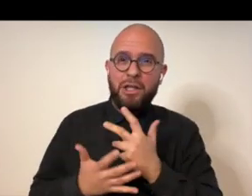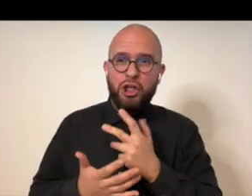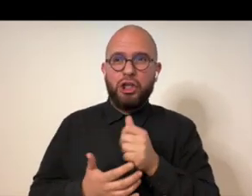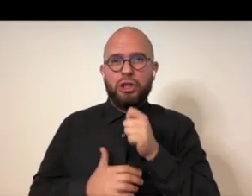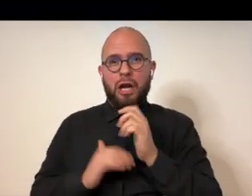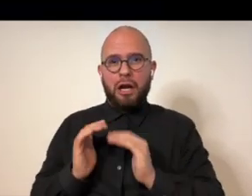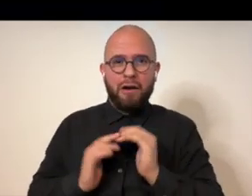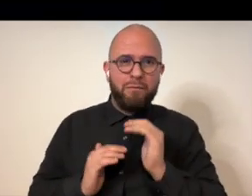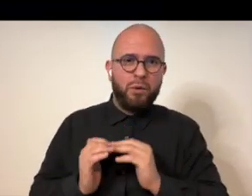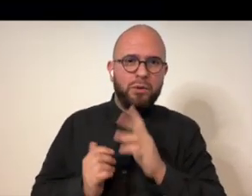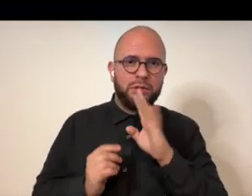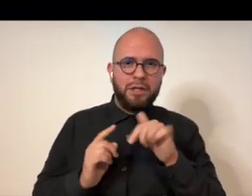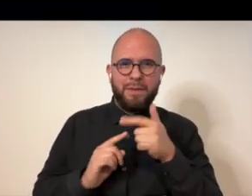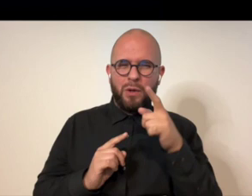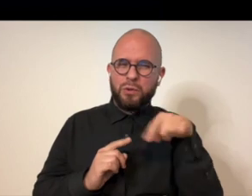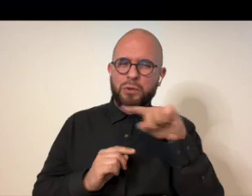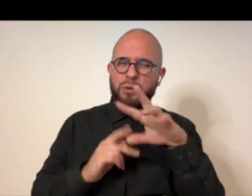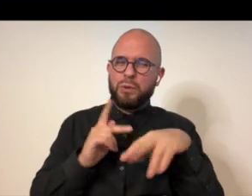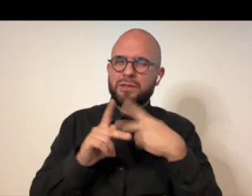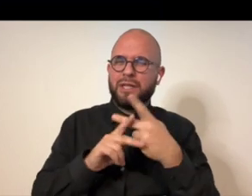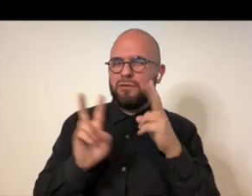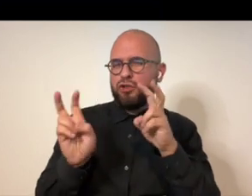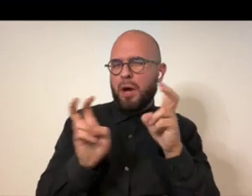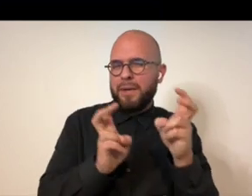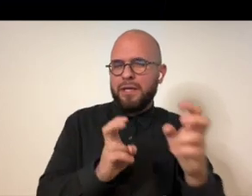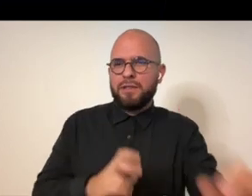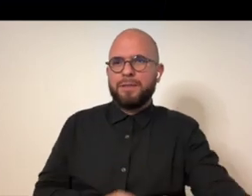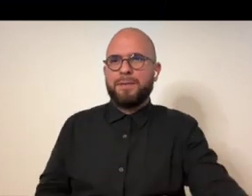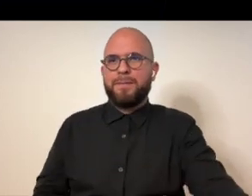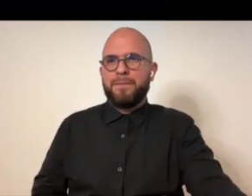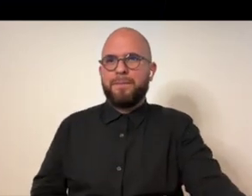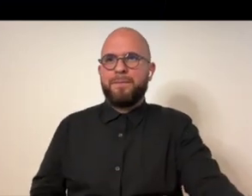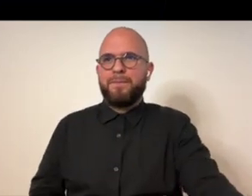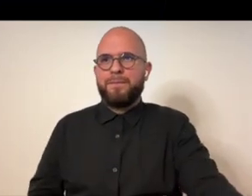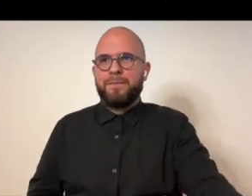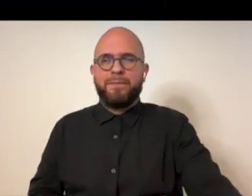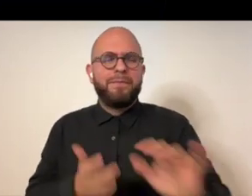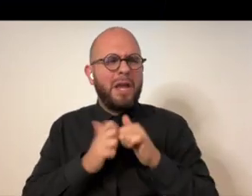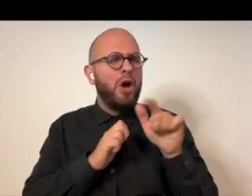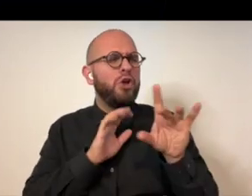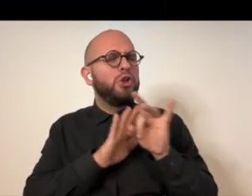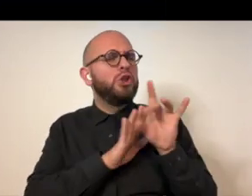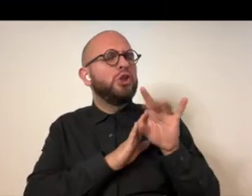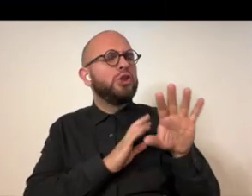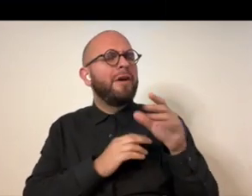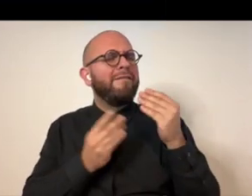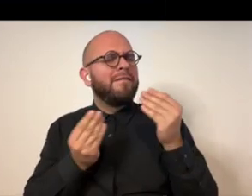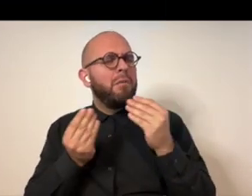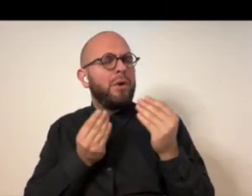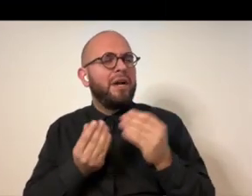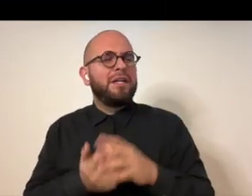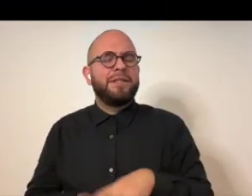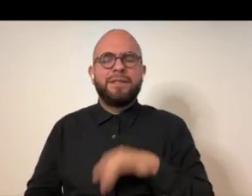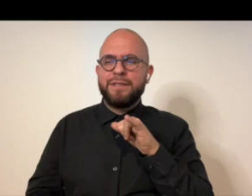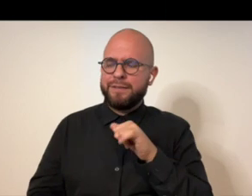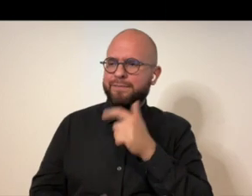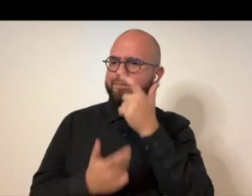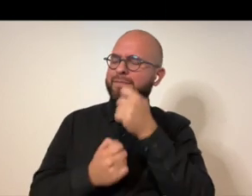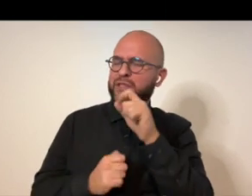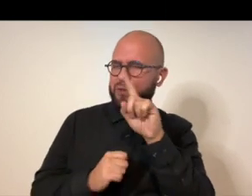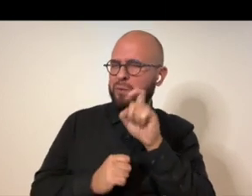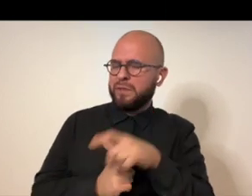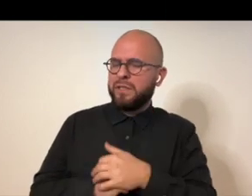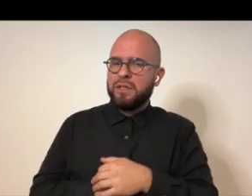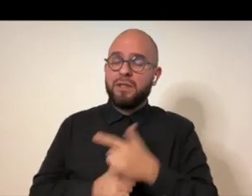fear or discomfort with speaking deeply on those kinds of topics how do you choose your fabrics